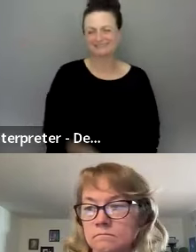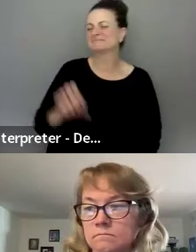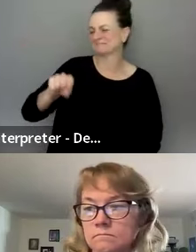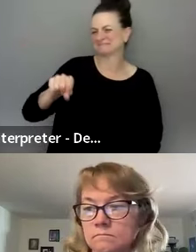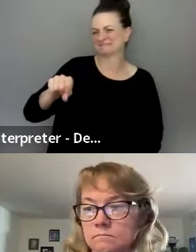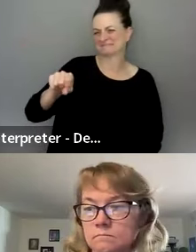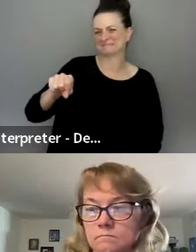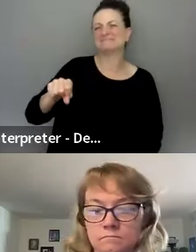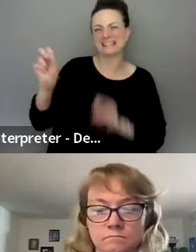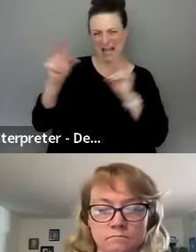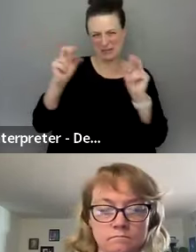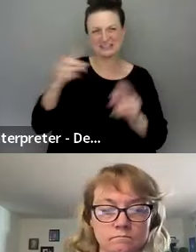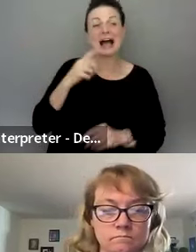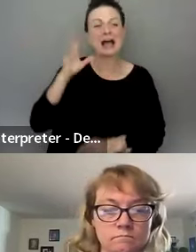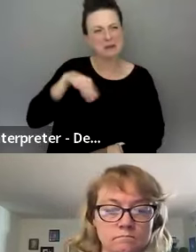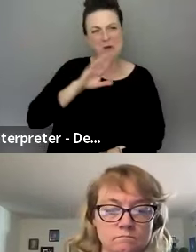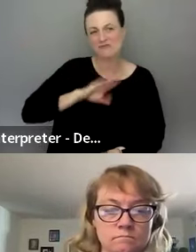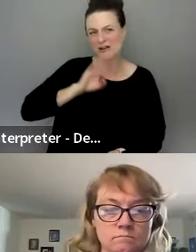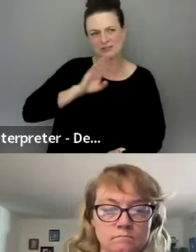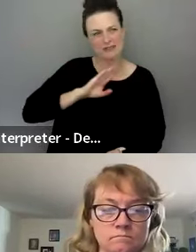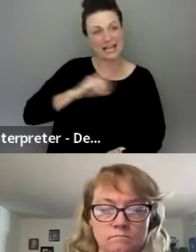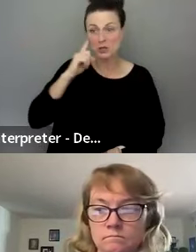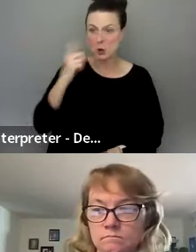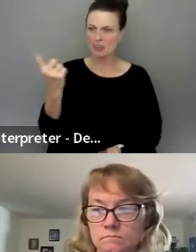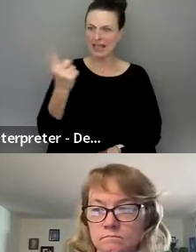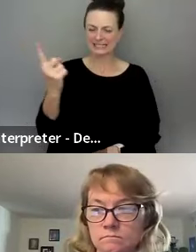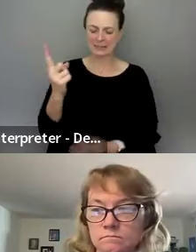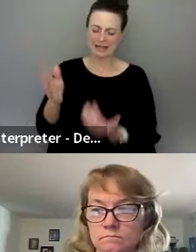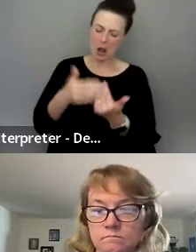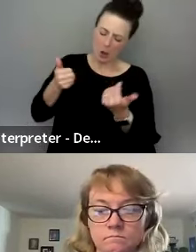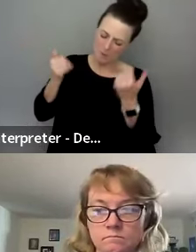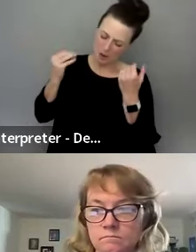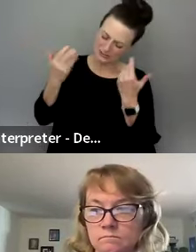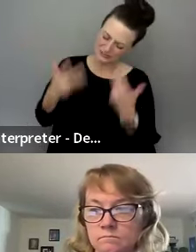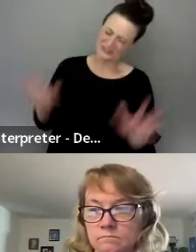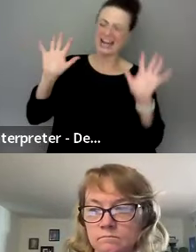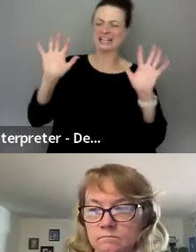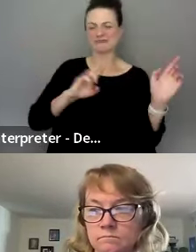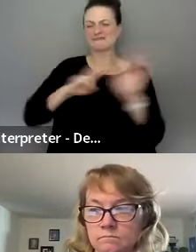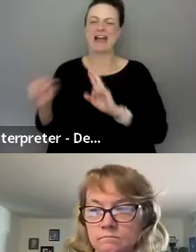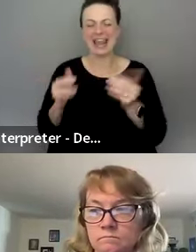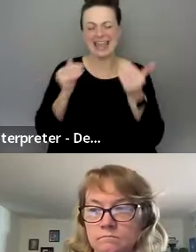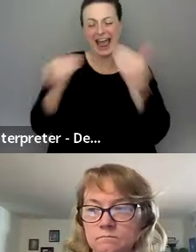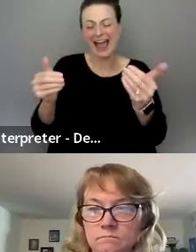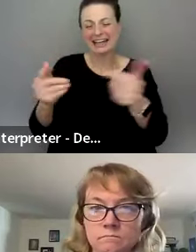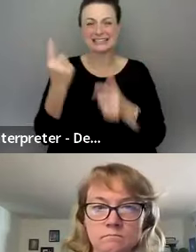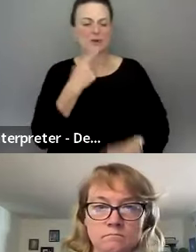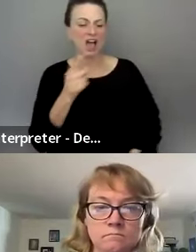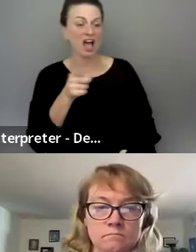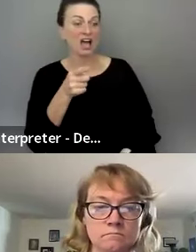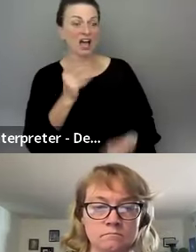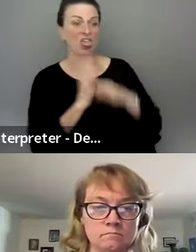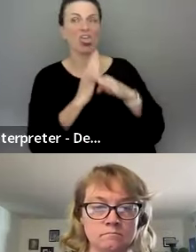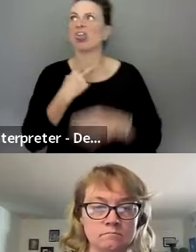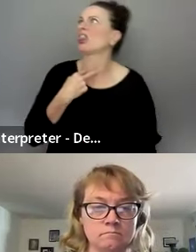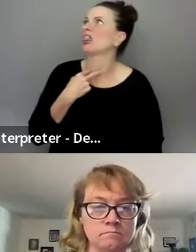Yeah. I know it's a little frustrating when you think something is almost done. You think like it's ready to be published and then someone says something and you